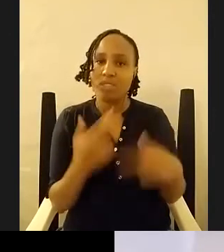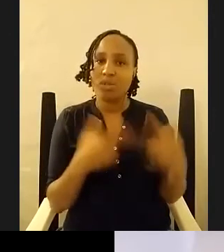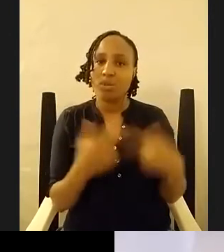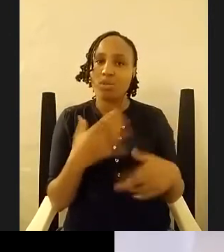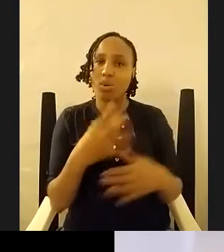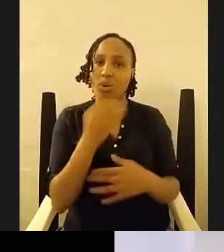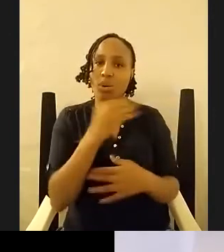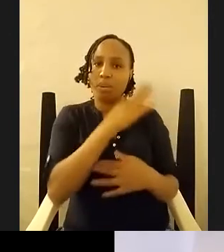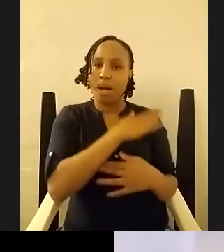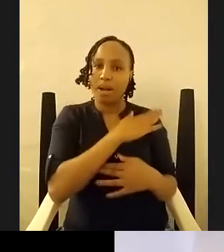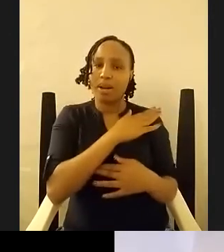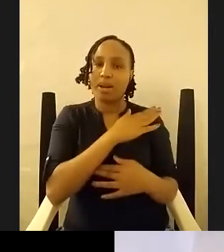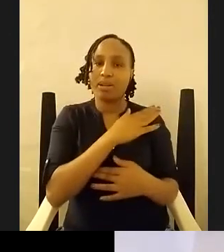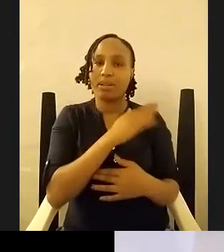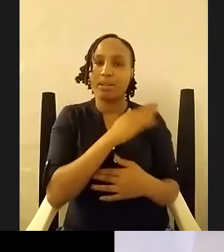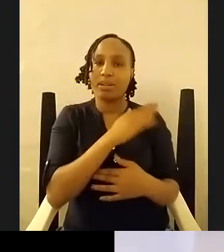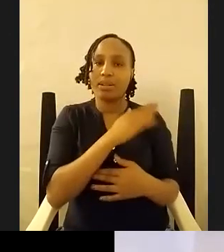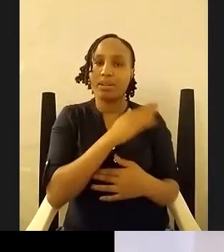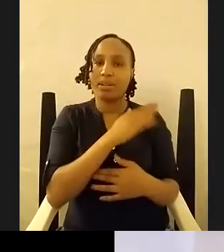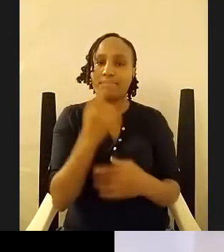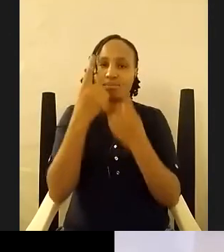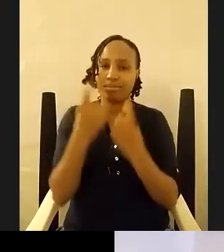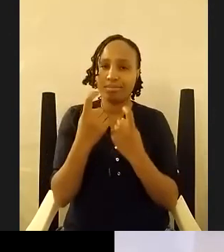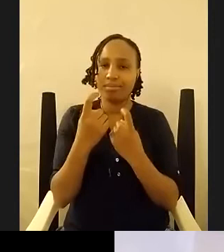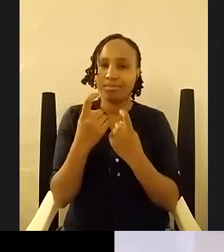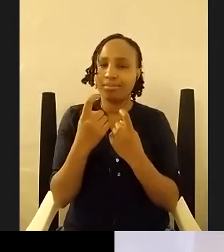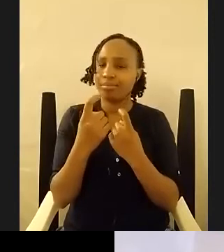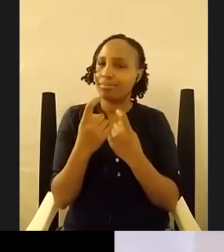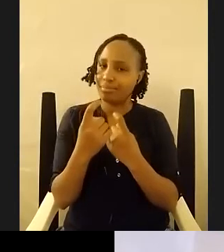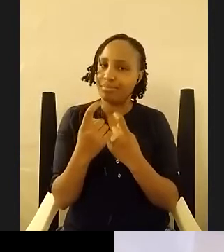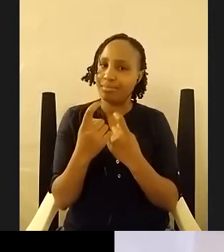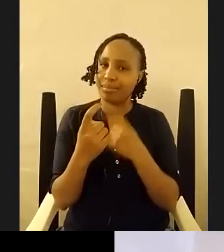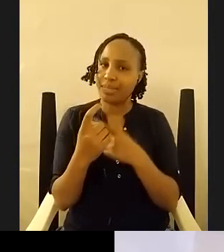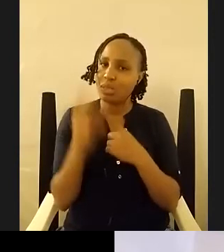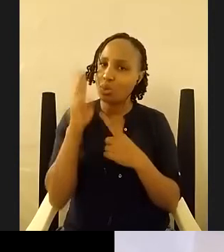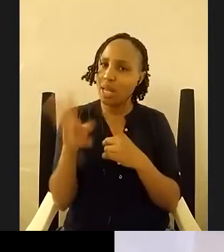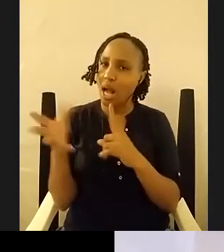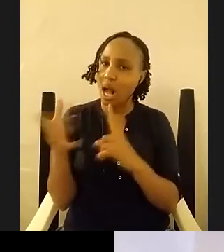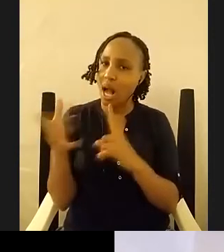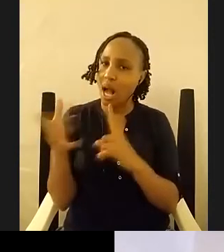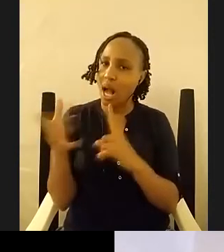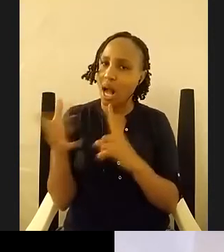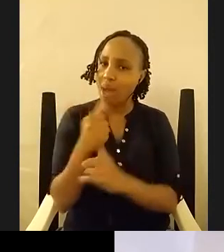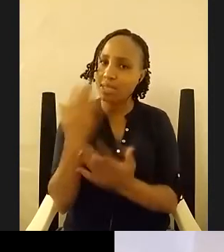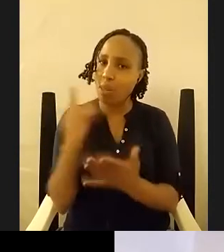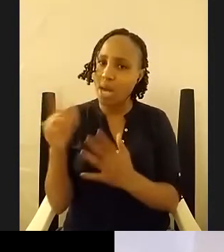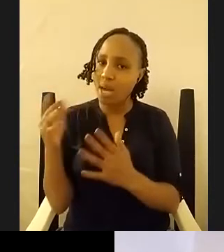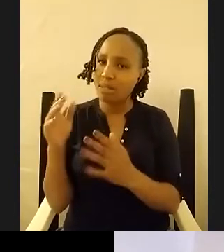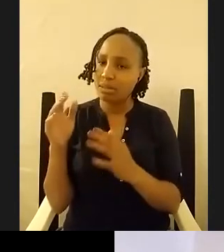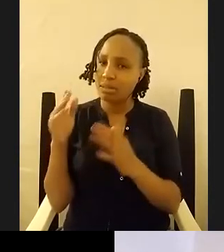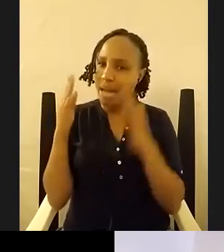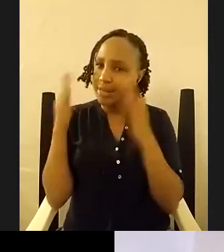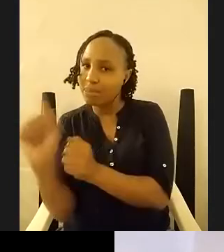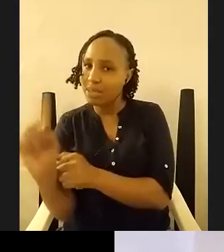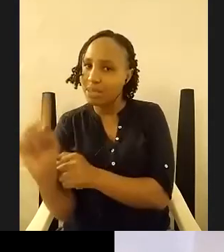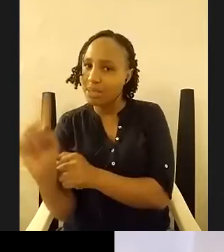yourself yo is this going to capture someone's attention for 5 10 15 minutes and after they get it how